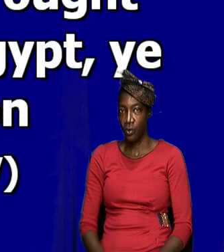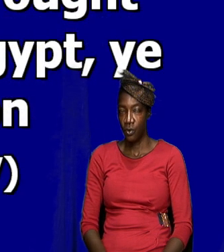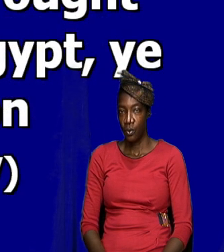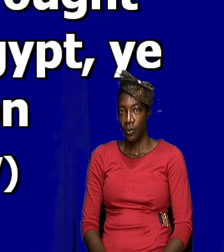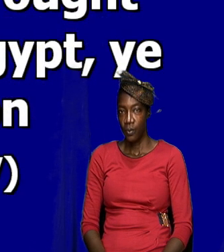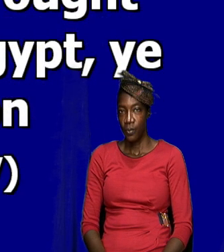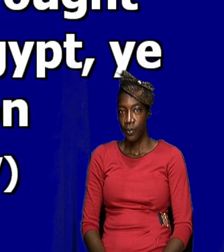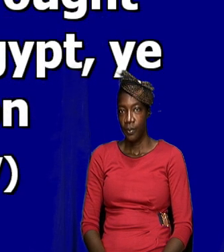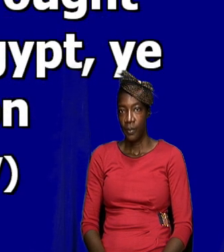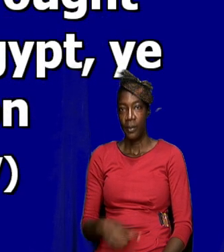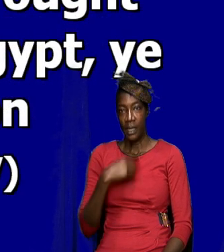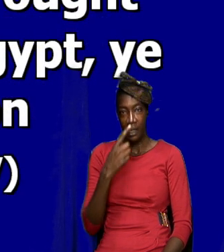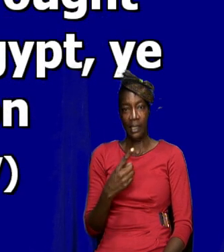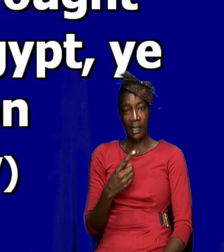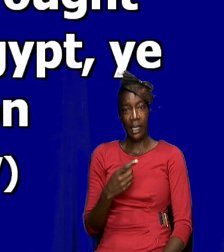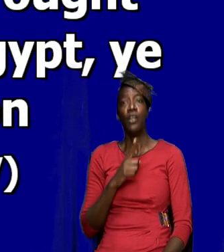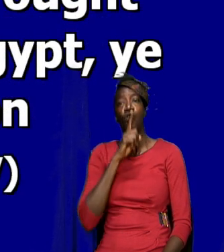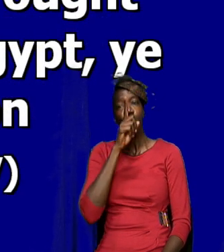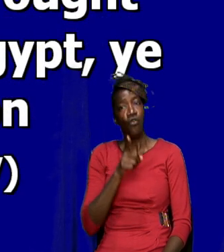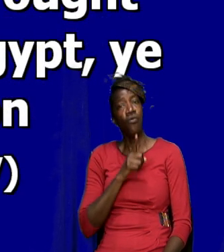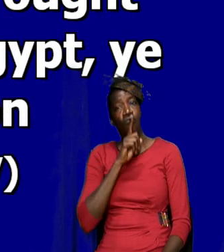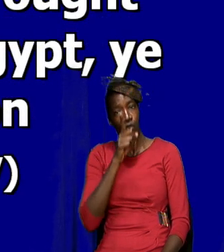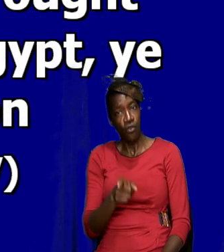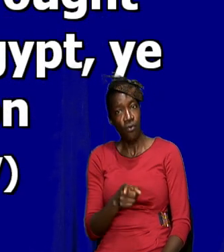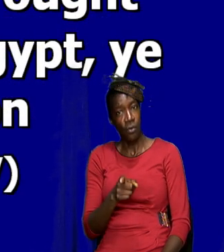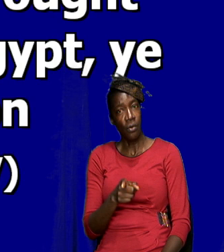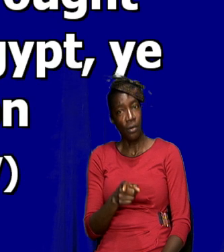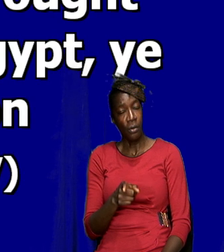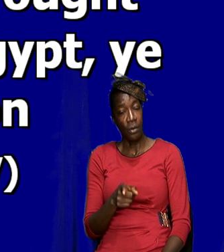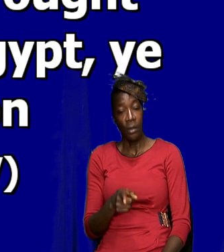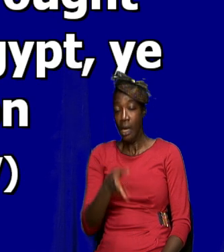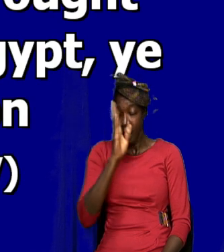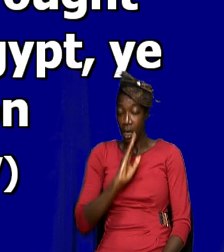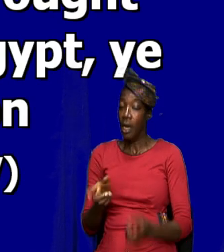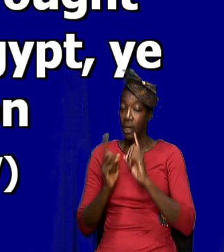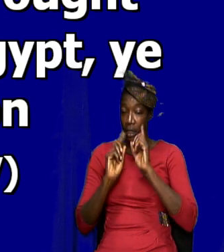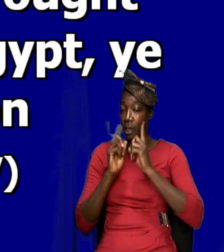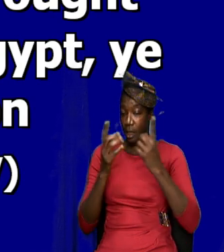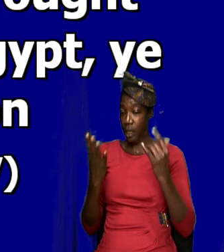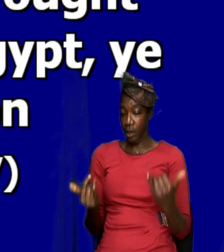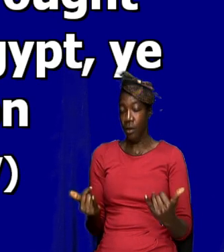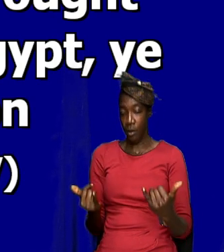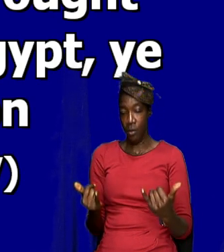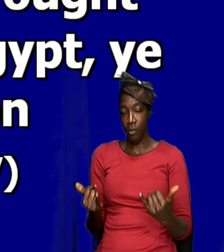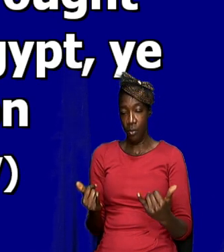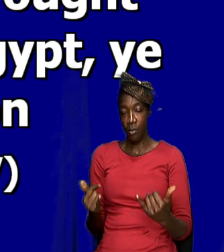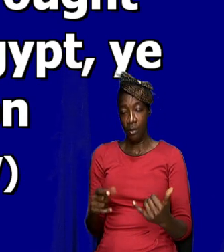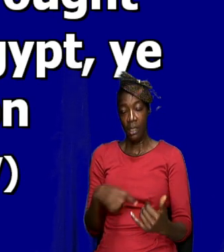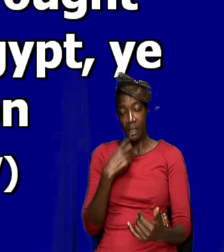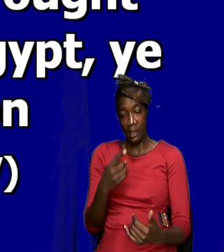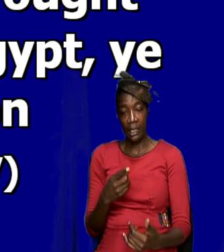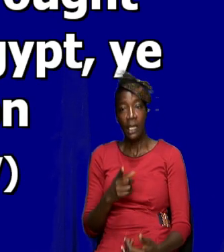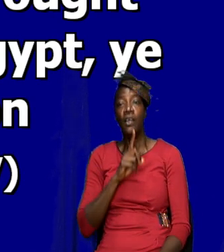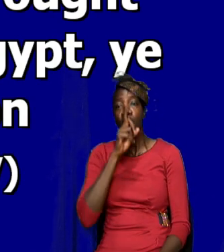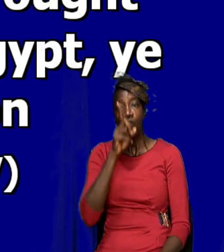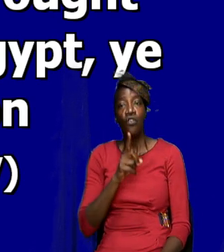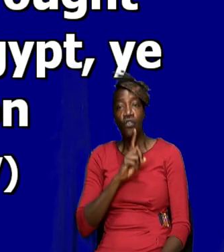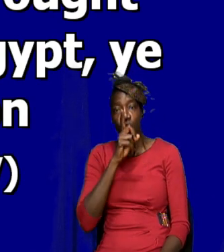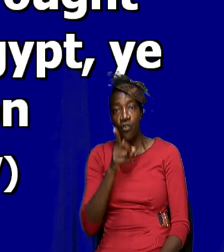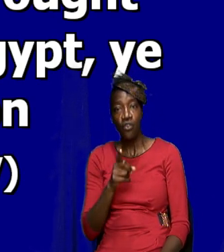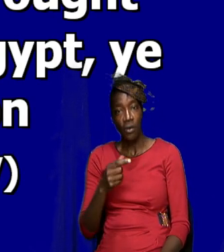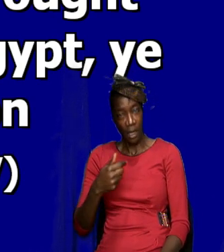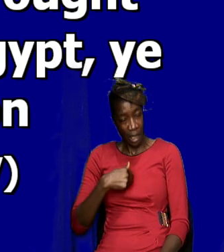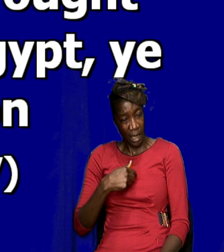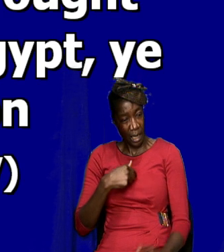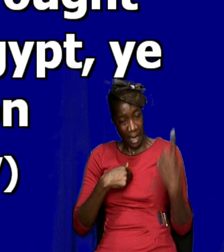It says, and he said, certainly, this is God speaking now, and God says, and he said, certainly, I